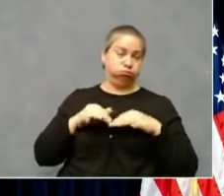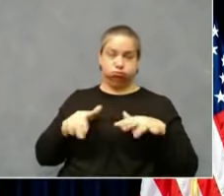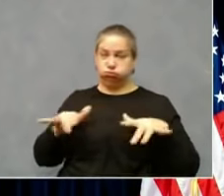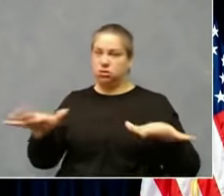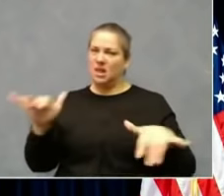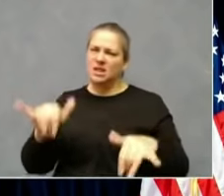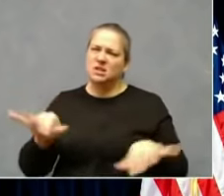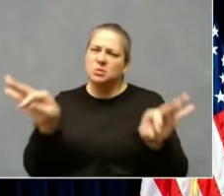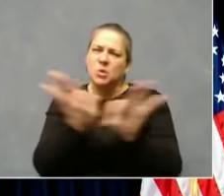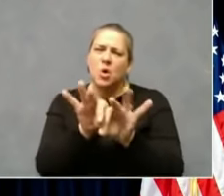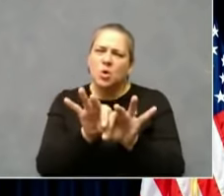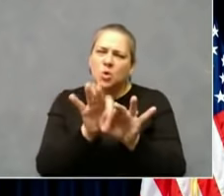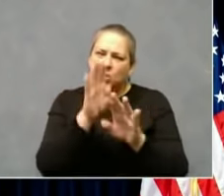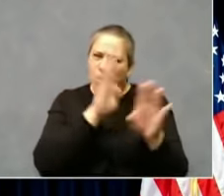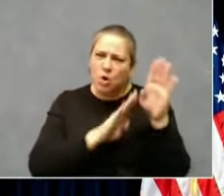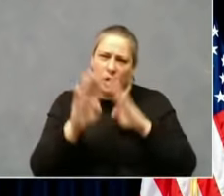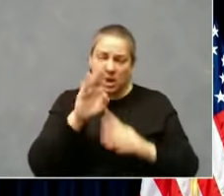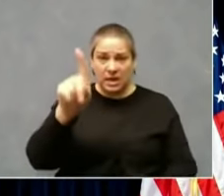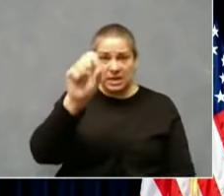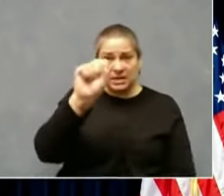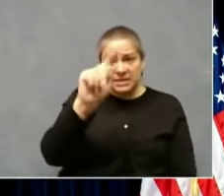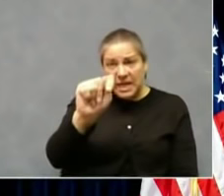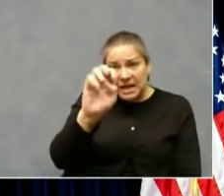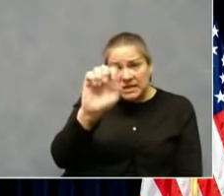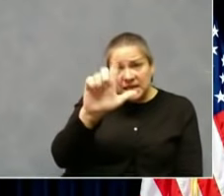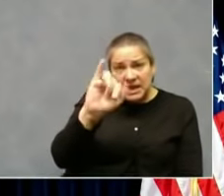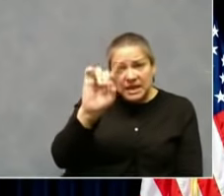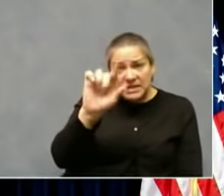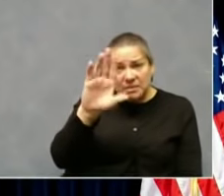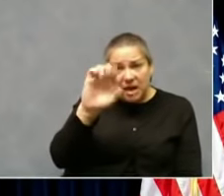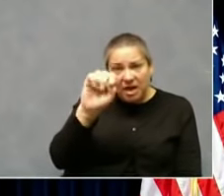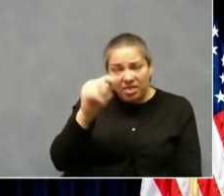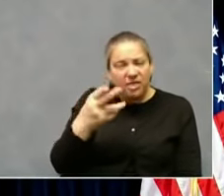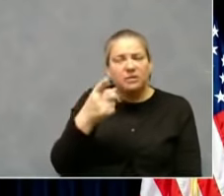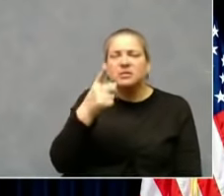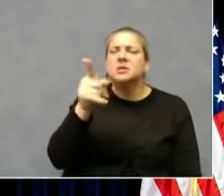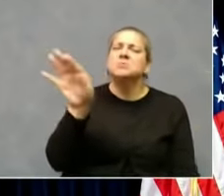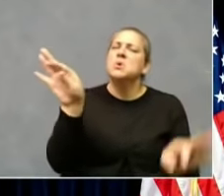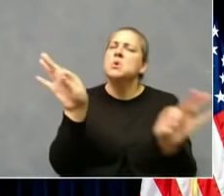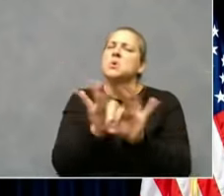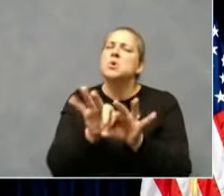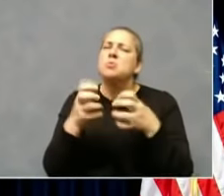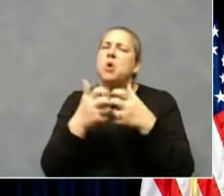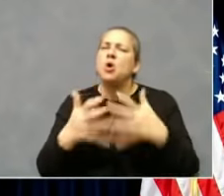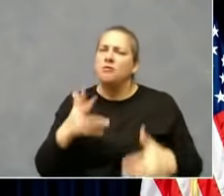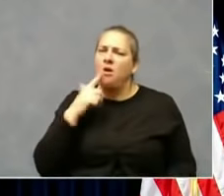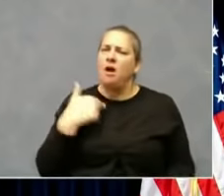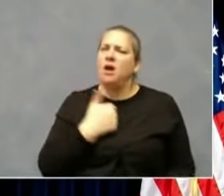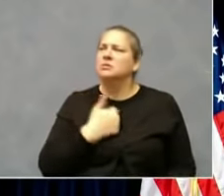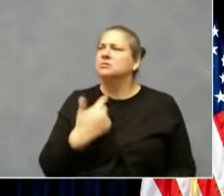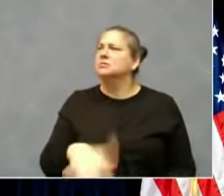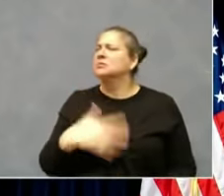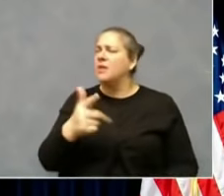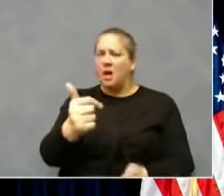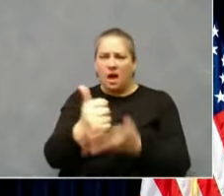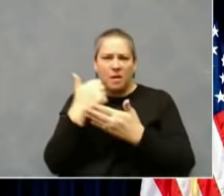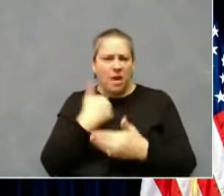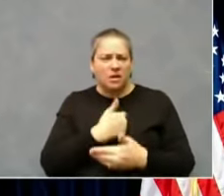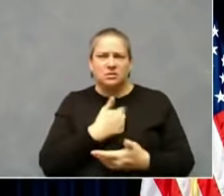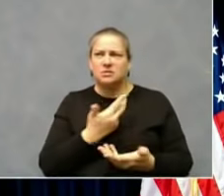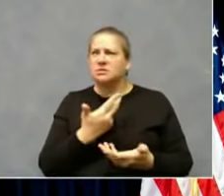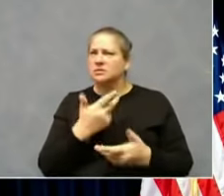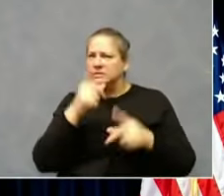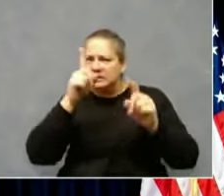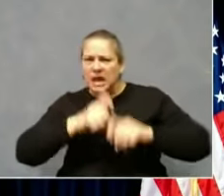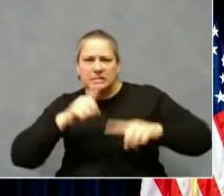partner throughout this. They're helping us with our testing. They have been real leaders. All of our hospital